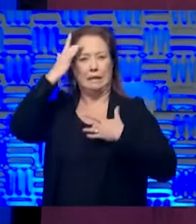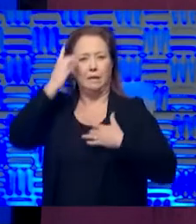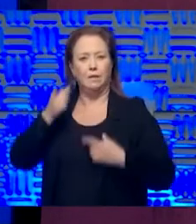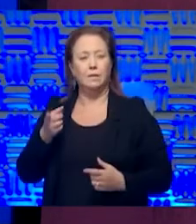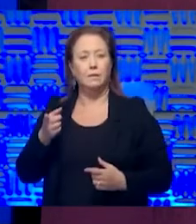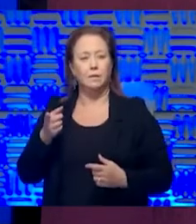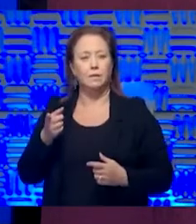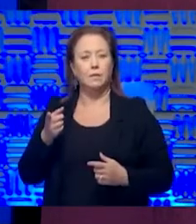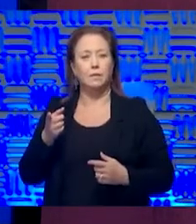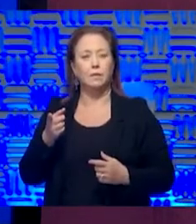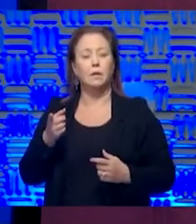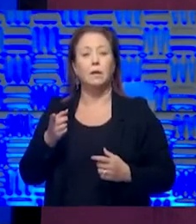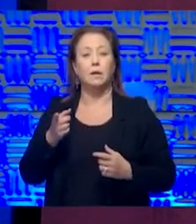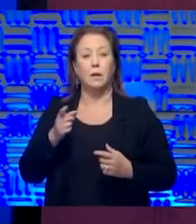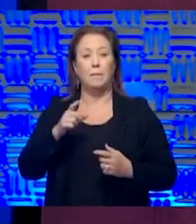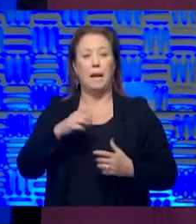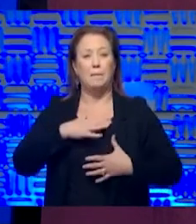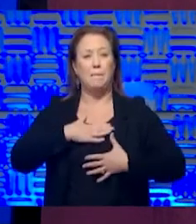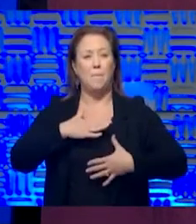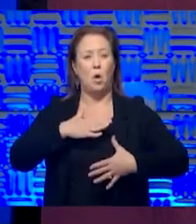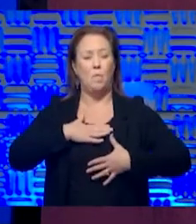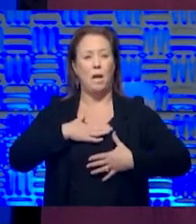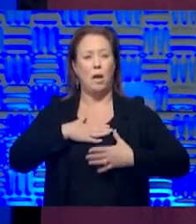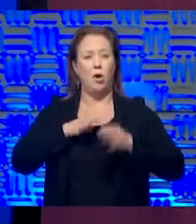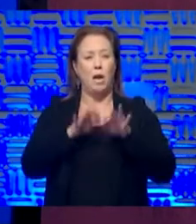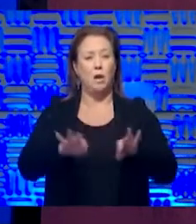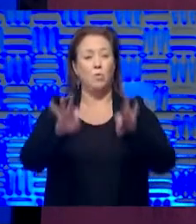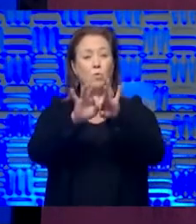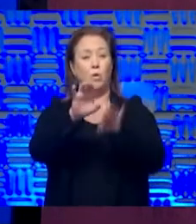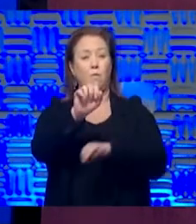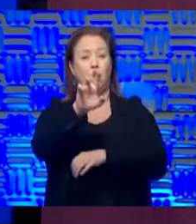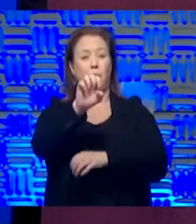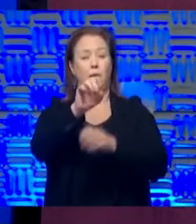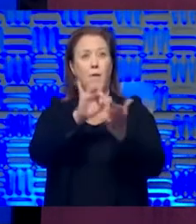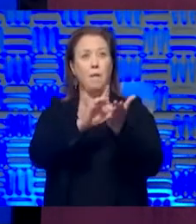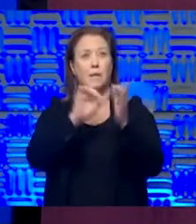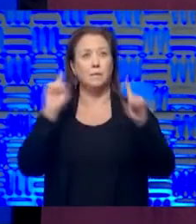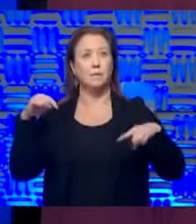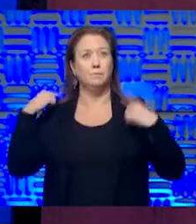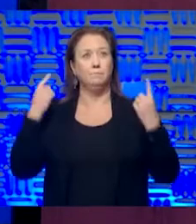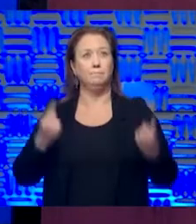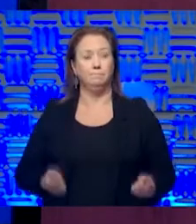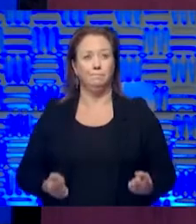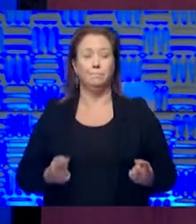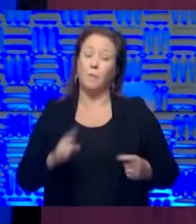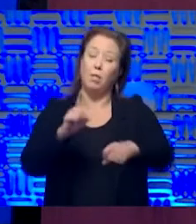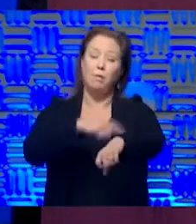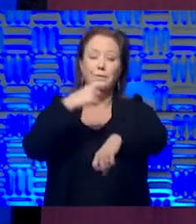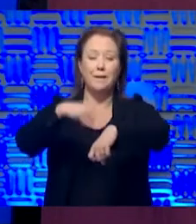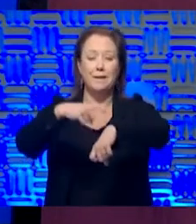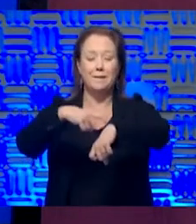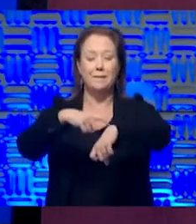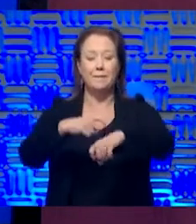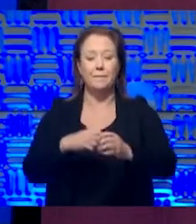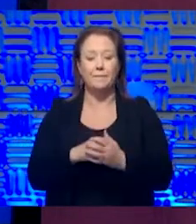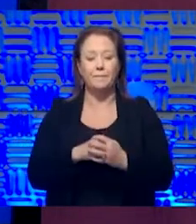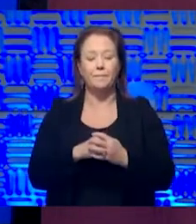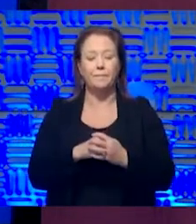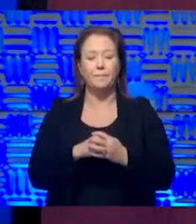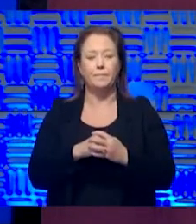you, uh, I have been in pulmonary and critical care medicine for, um, approximately a very long time. Um,